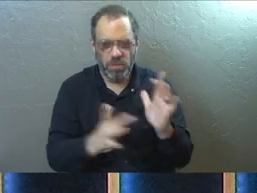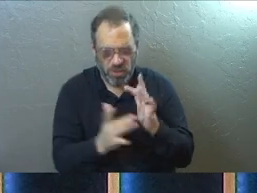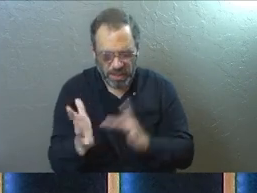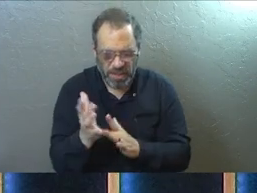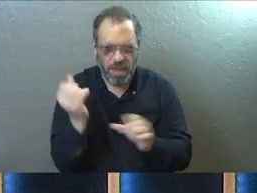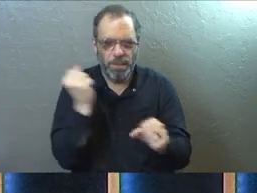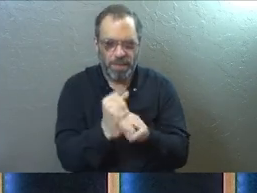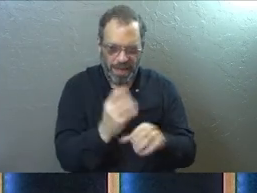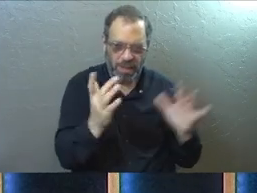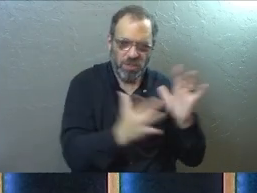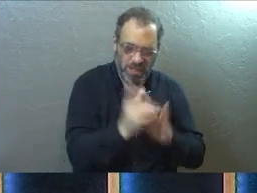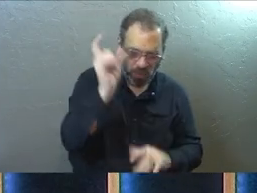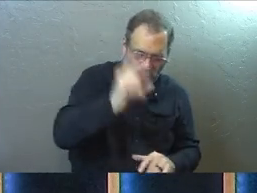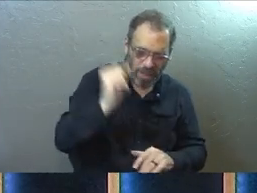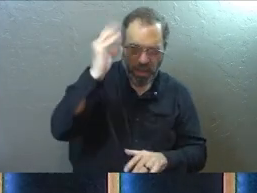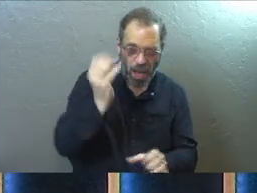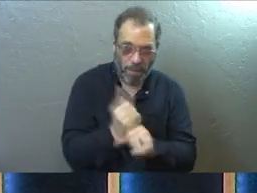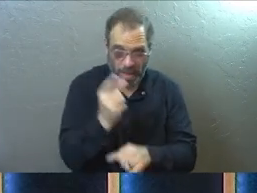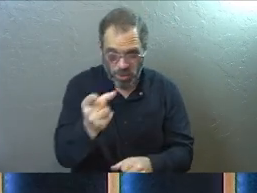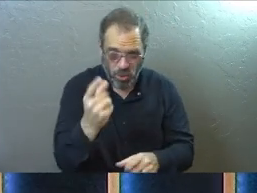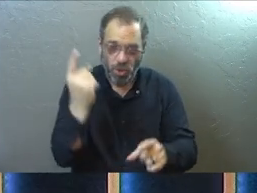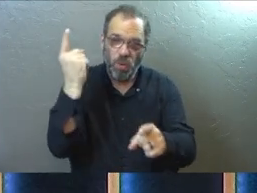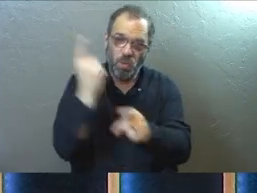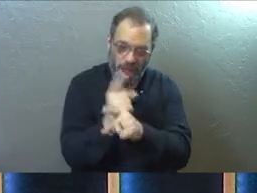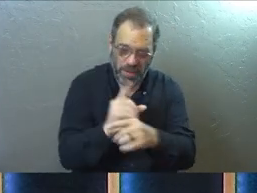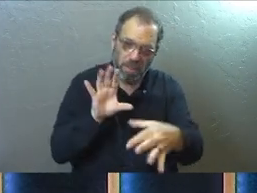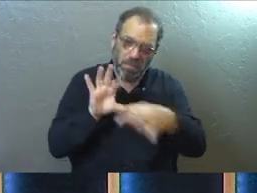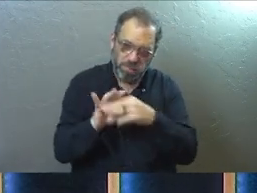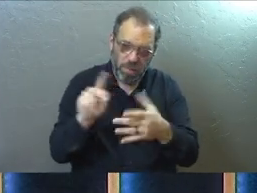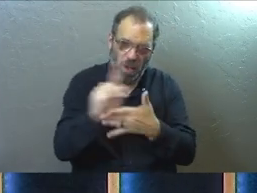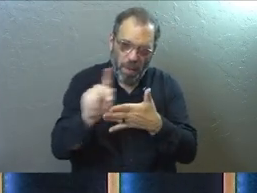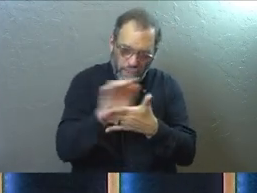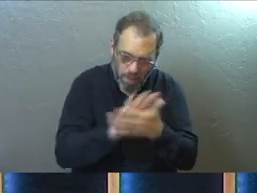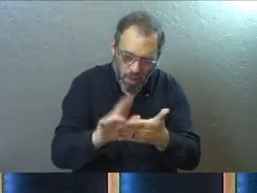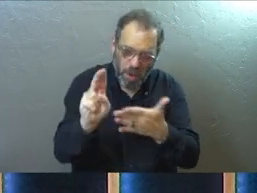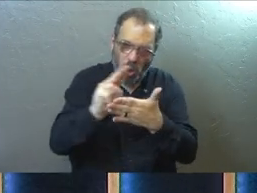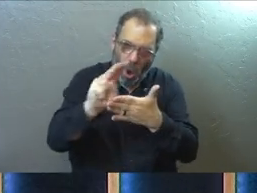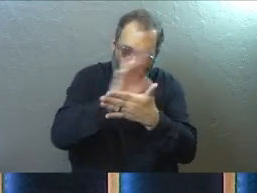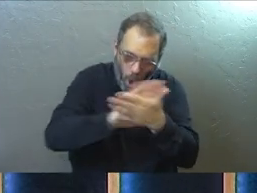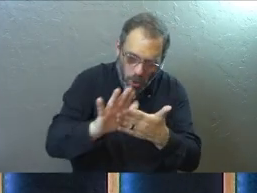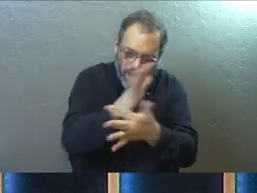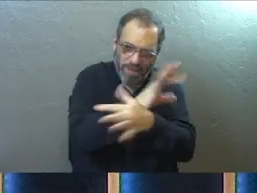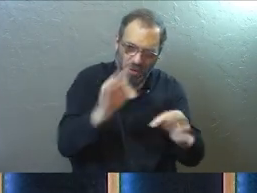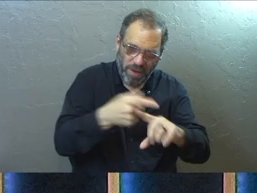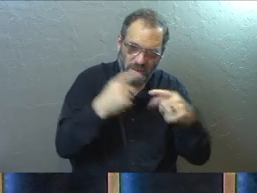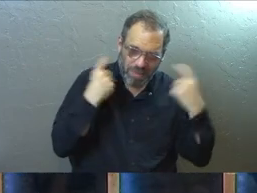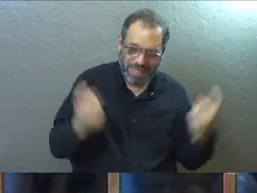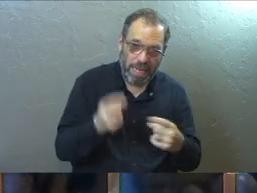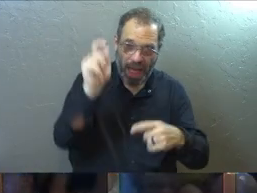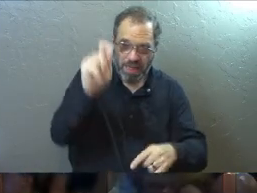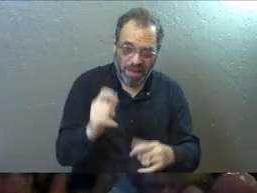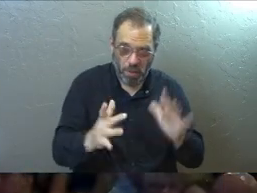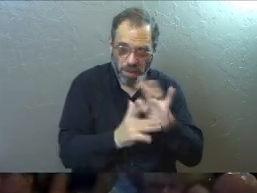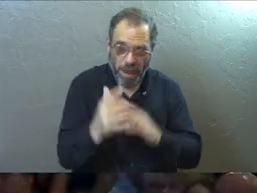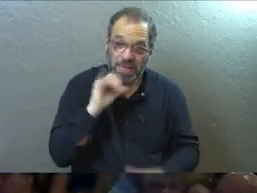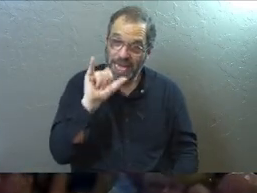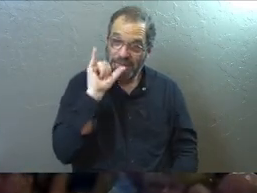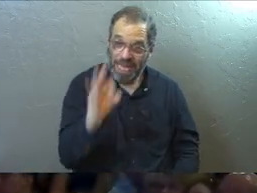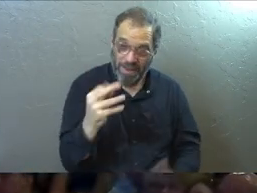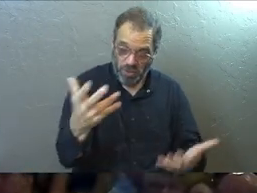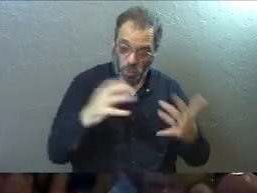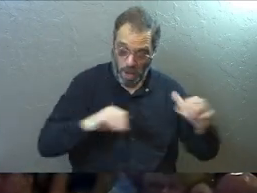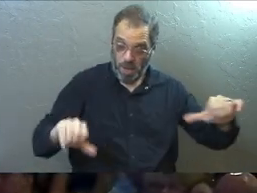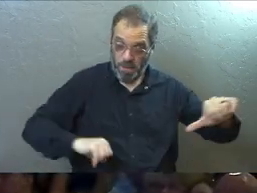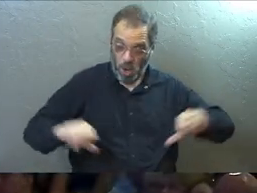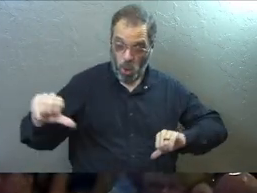him to be wisdom itself. God made us right with God. He made us pure and holy and he freed us from sin. Therefore, scripture says, if you